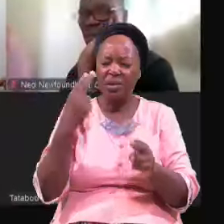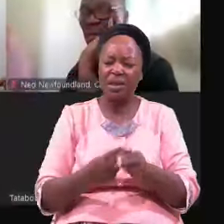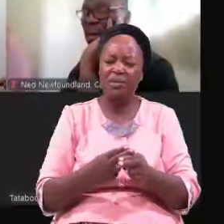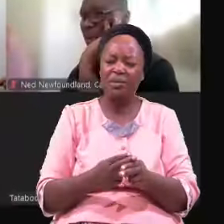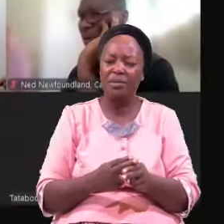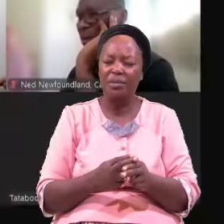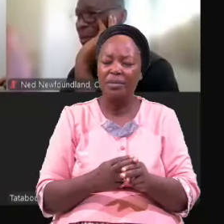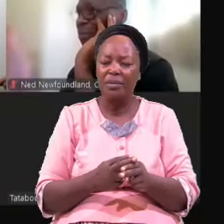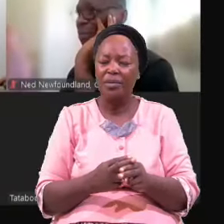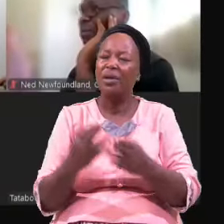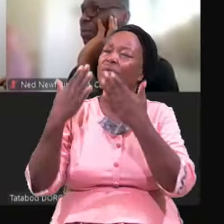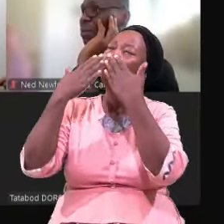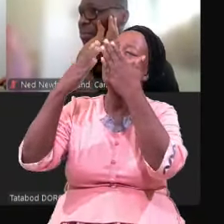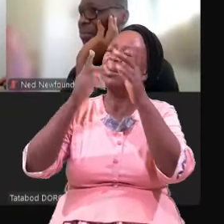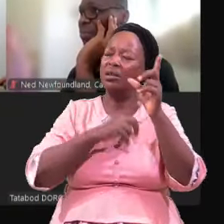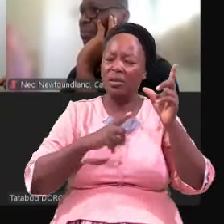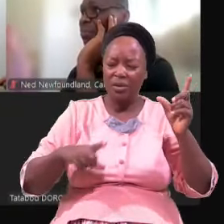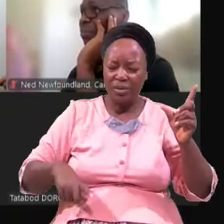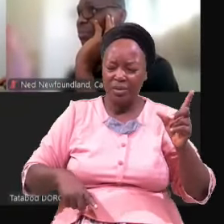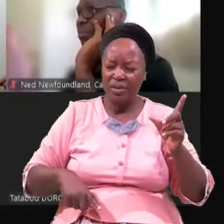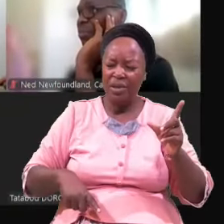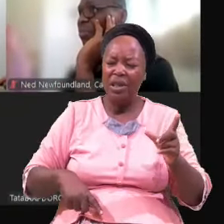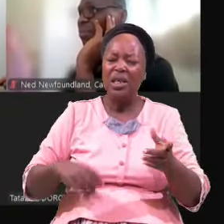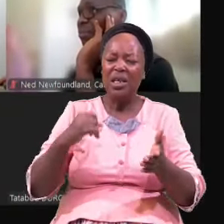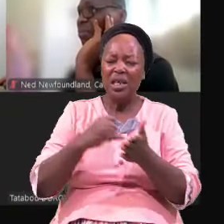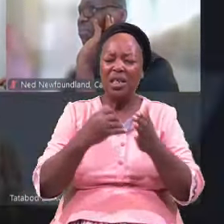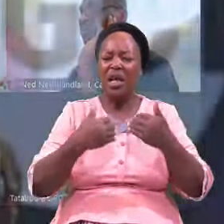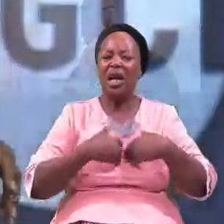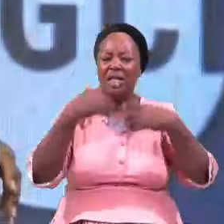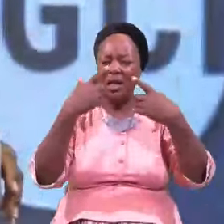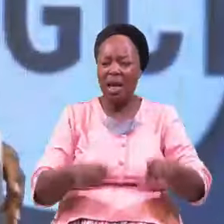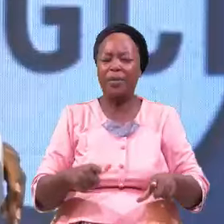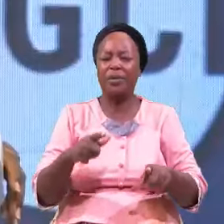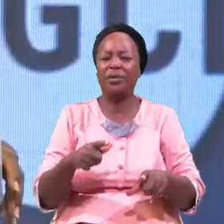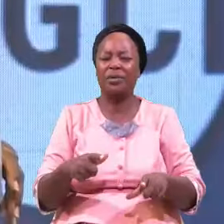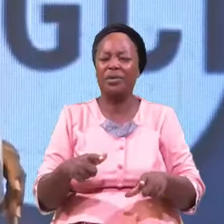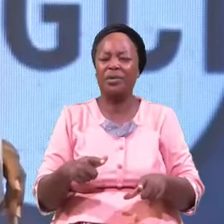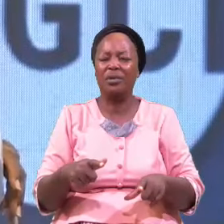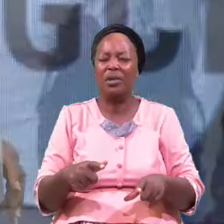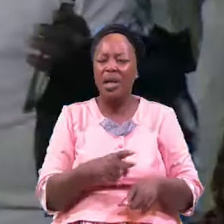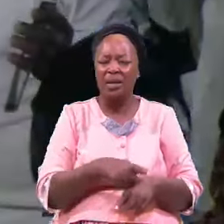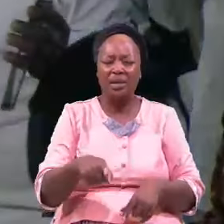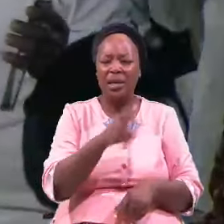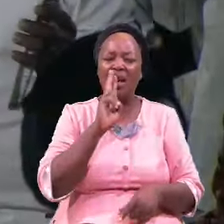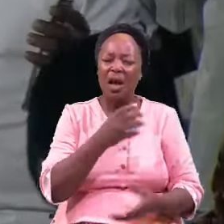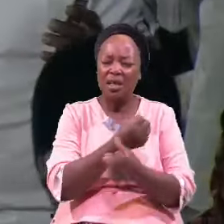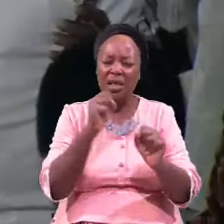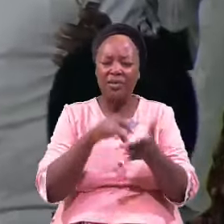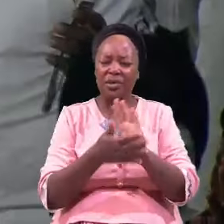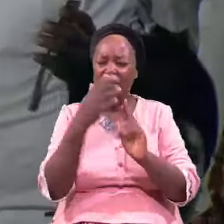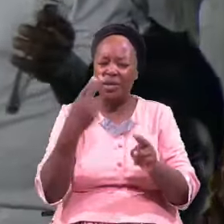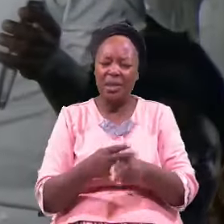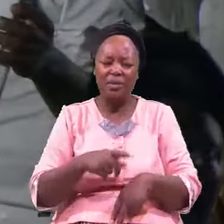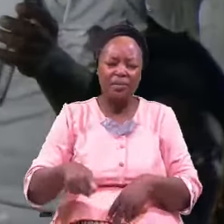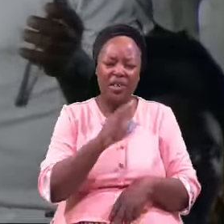Thank You Lord It Is Done They Are Saved They